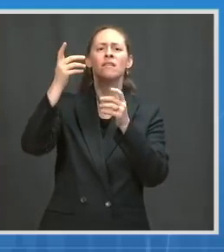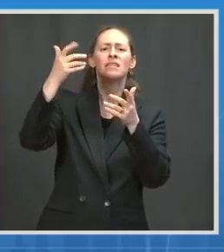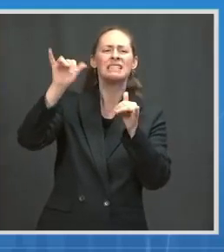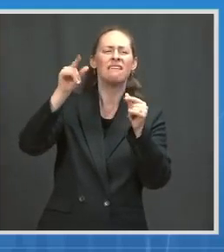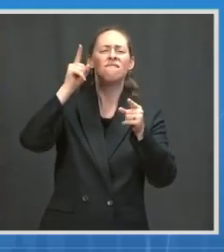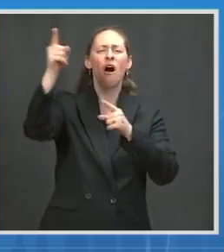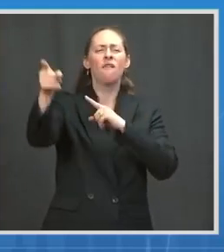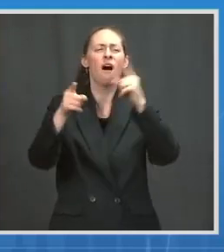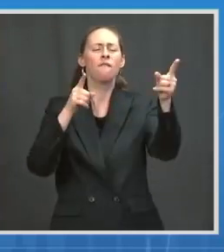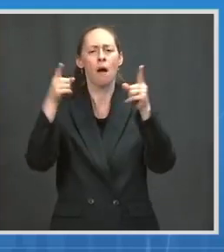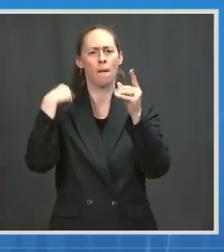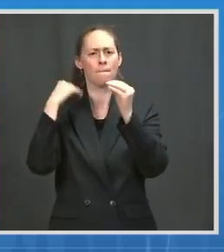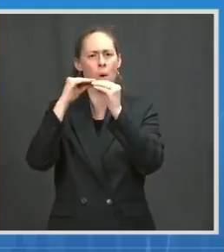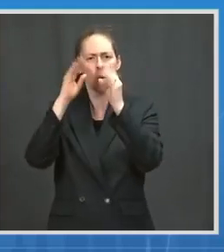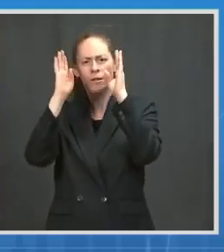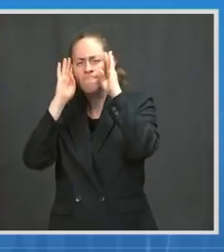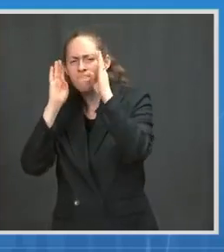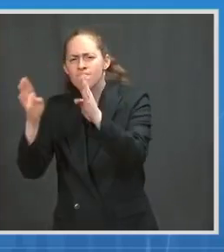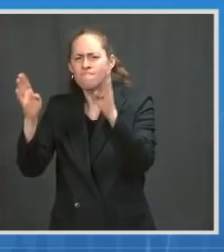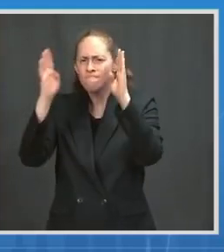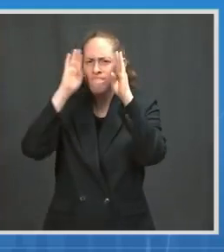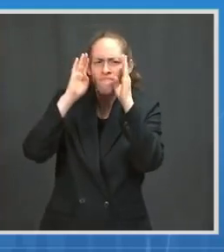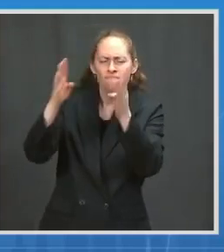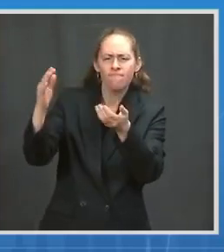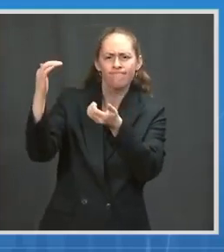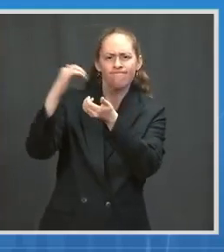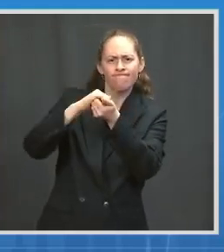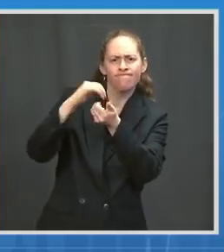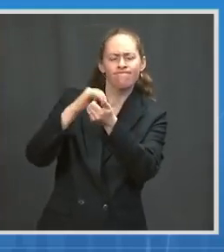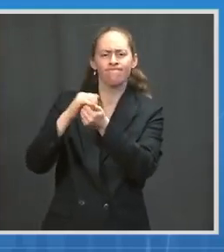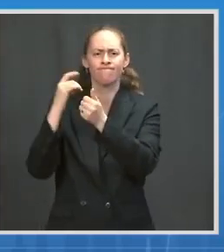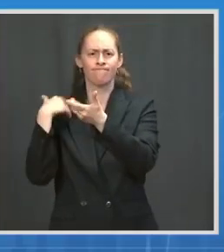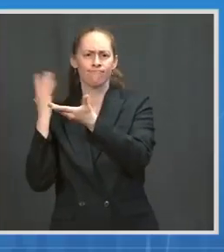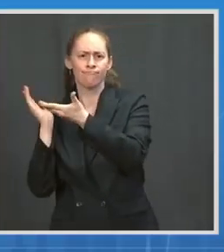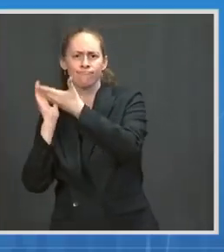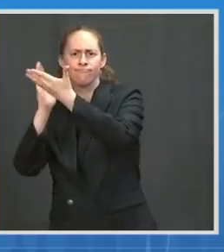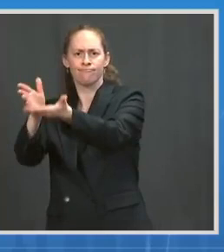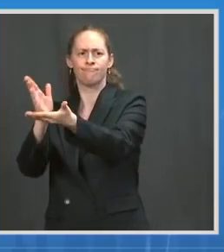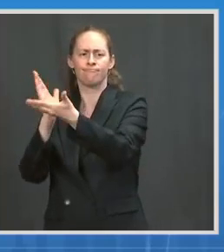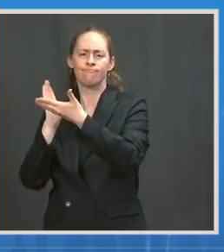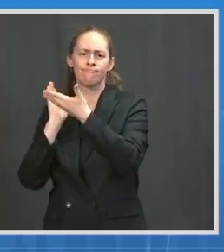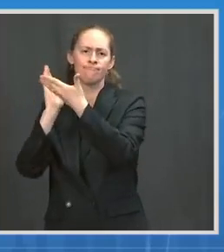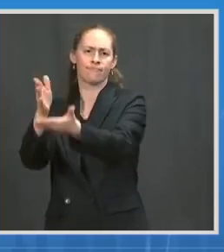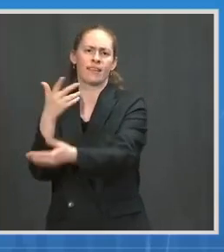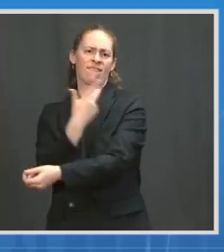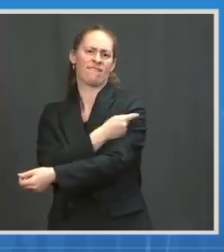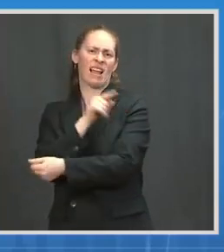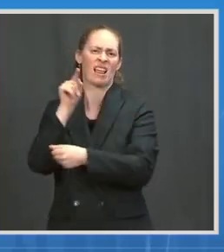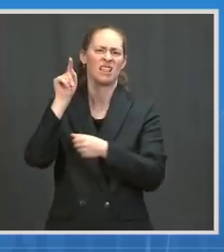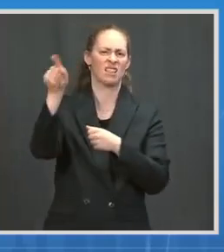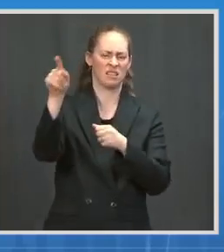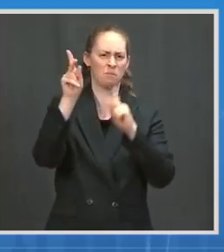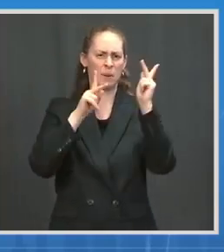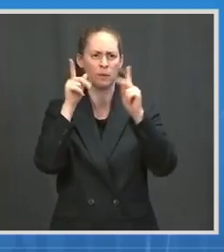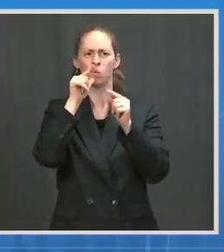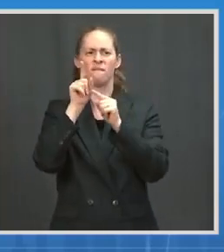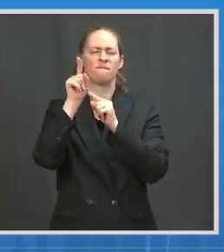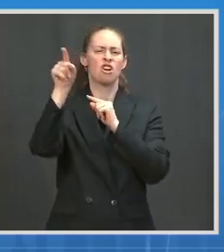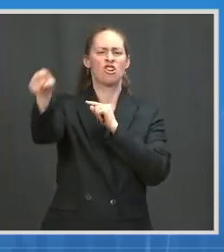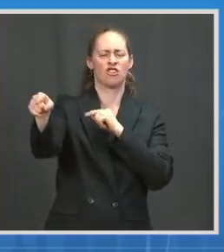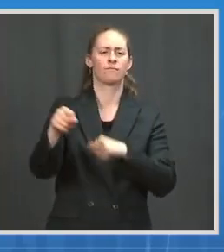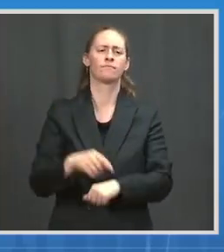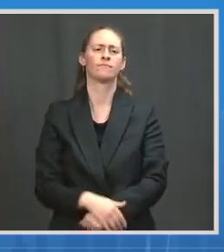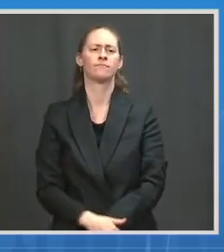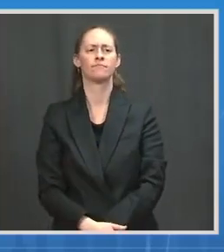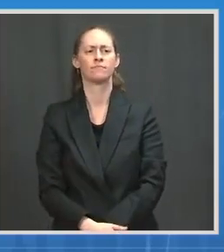network and moving vaccines there. We are making sure that people who don't have access to